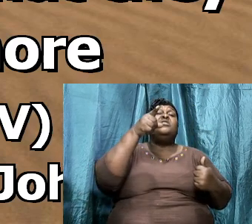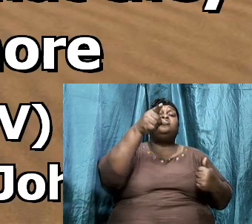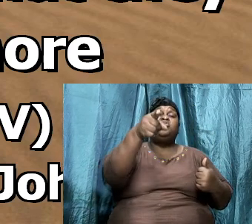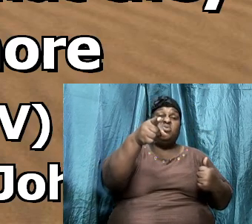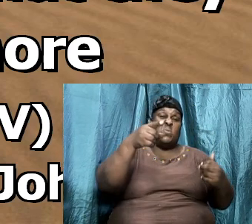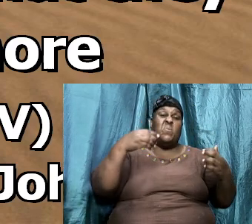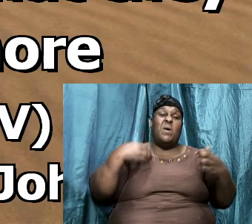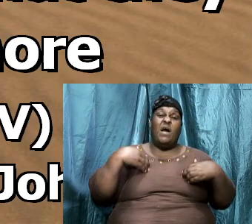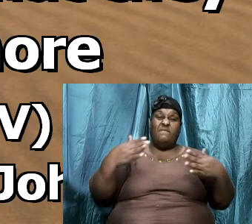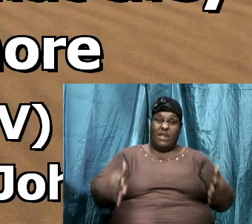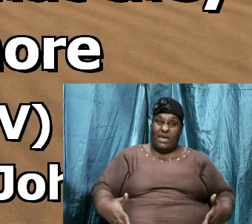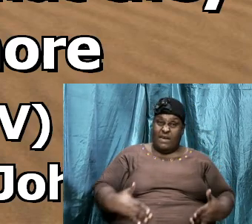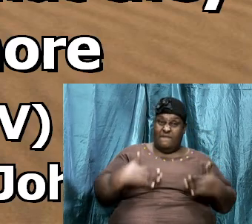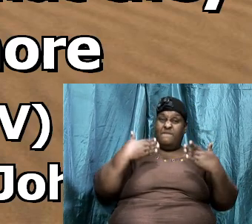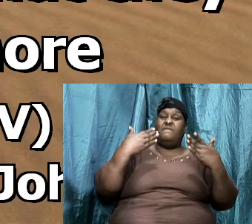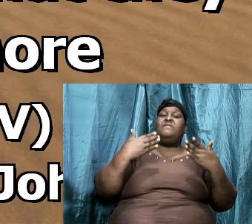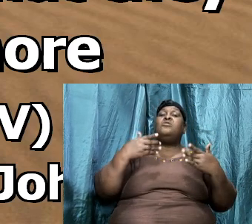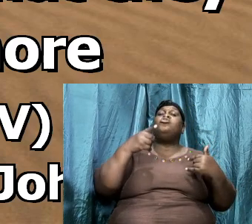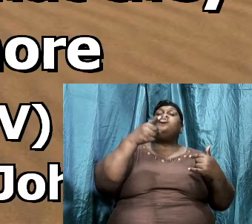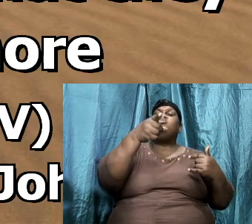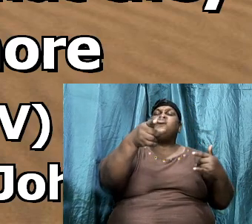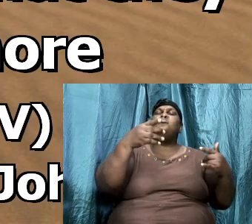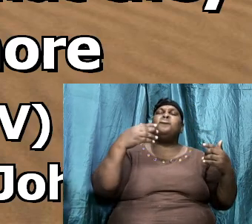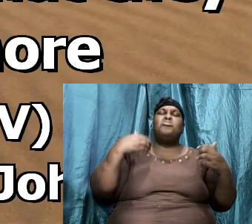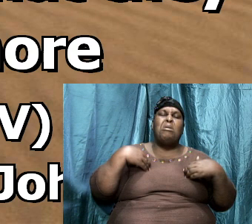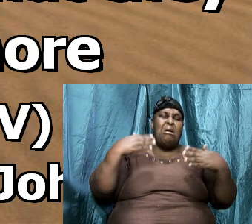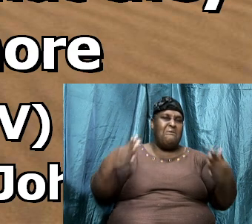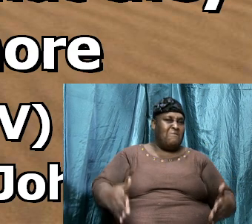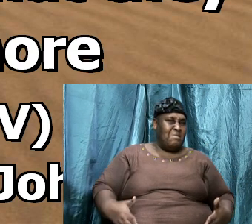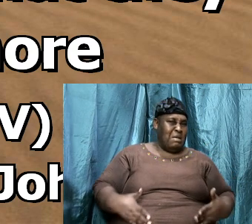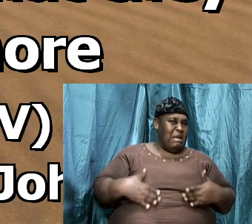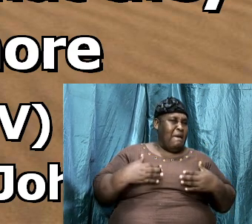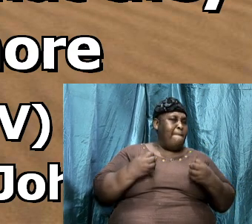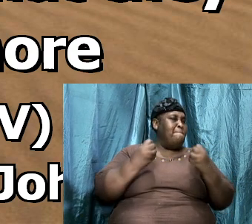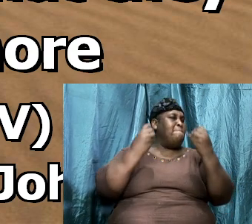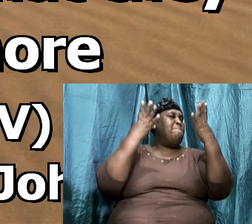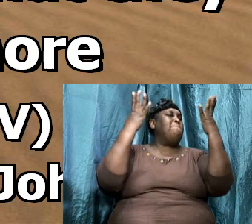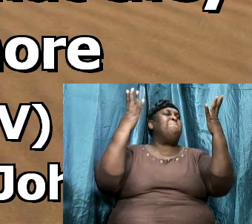might have life, and that you might have life more abundantly.